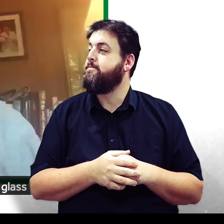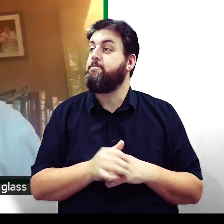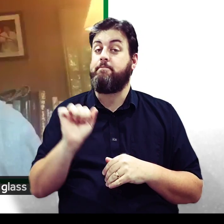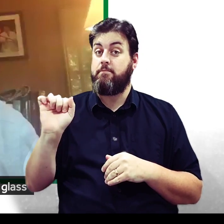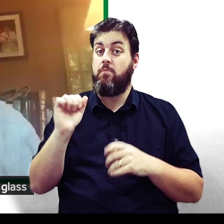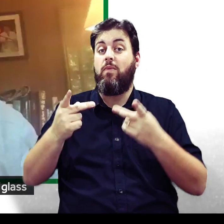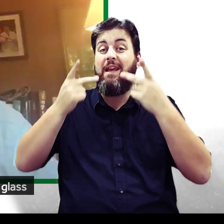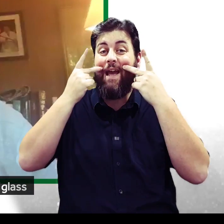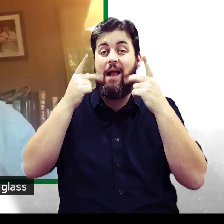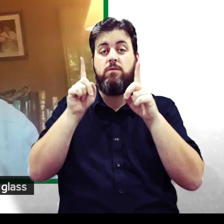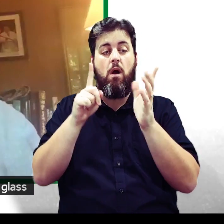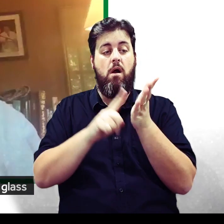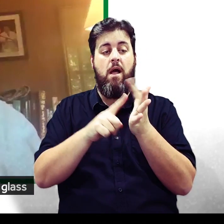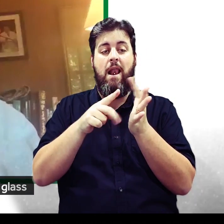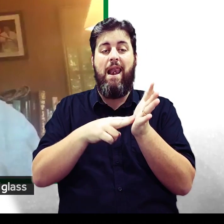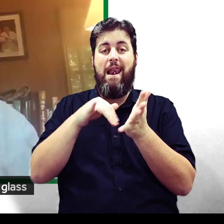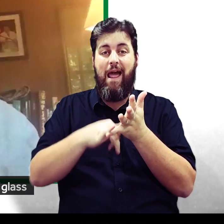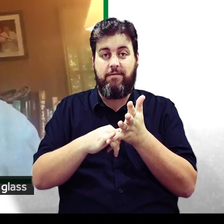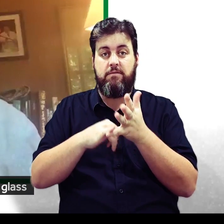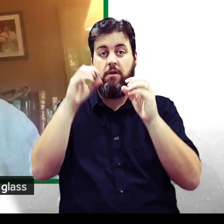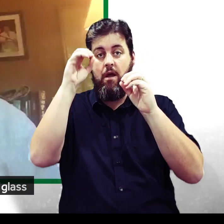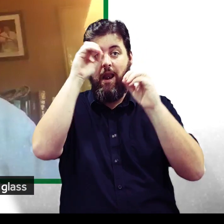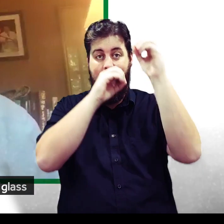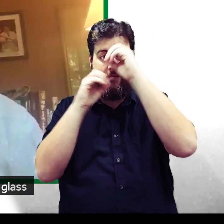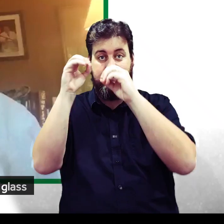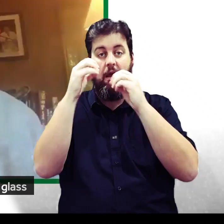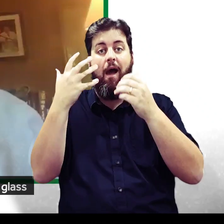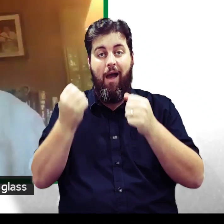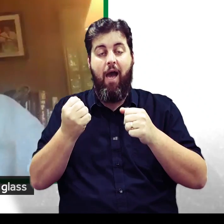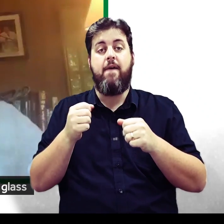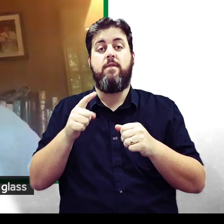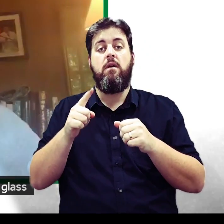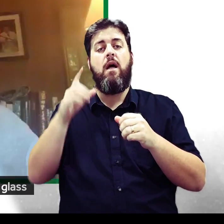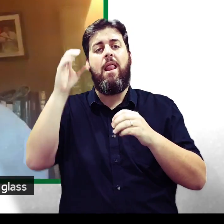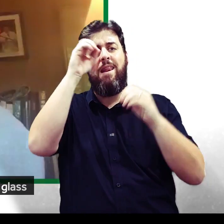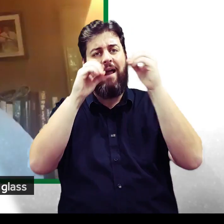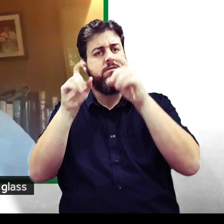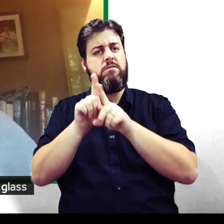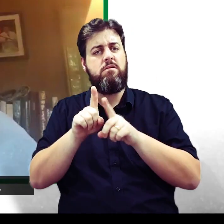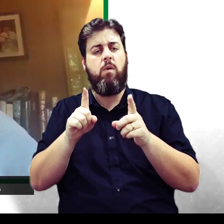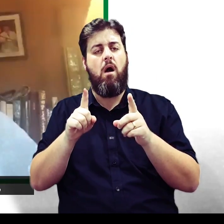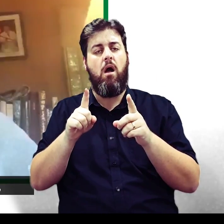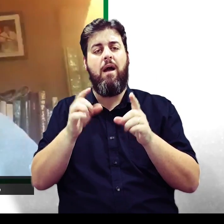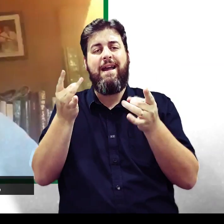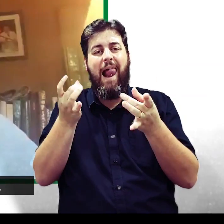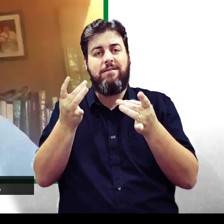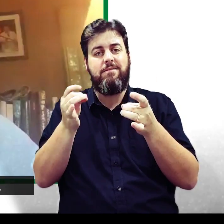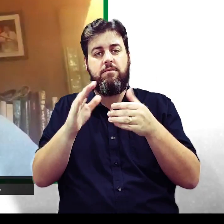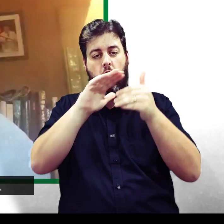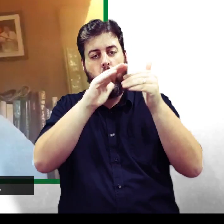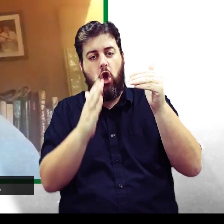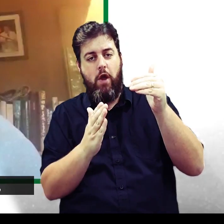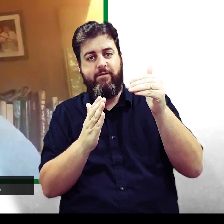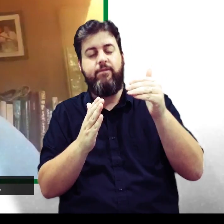Your glasses are lenses. And lenses are curved bits of glass which either magnify